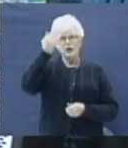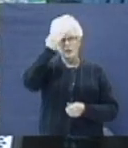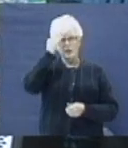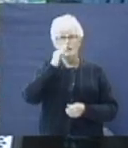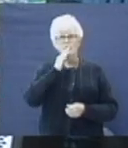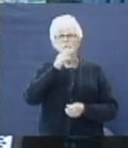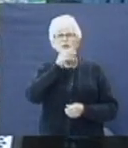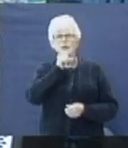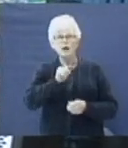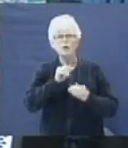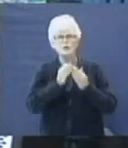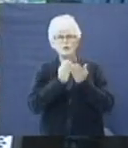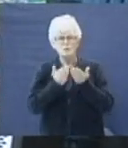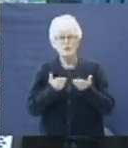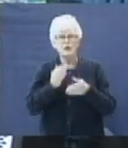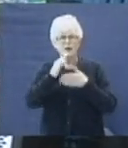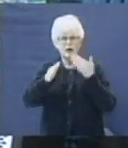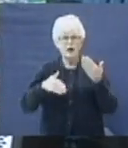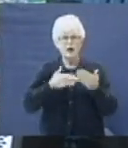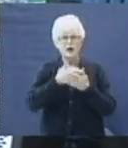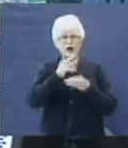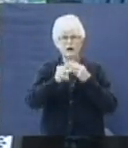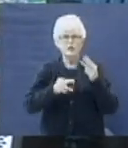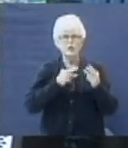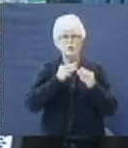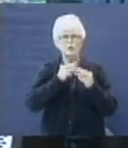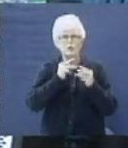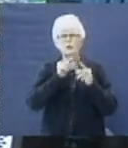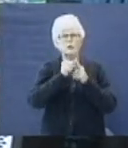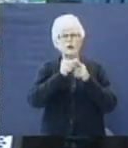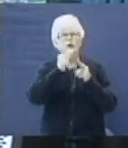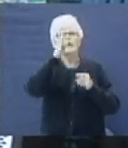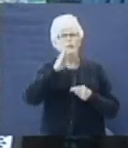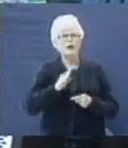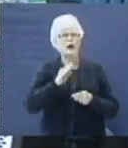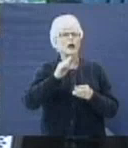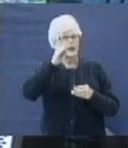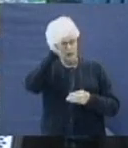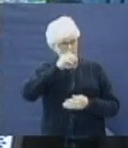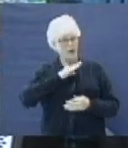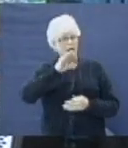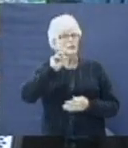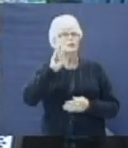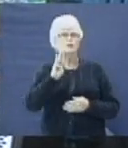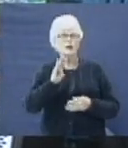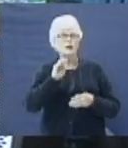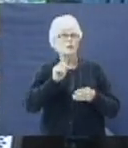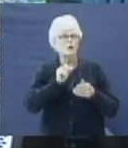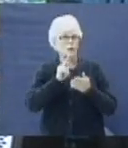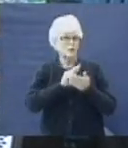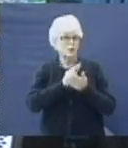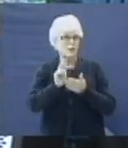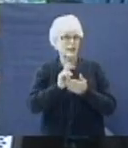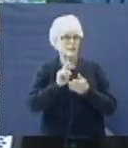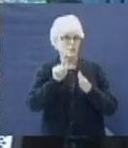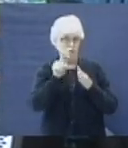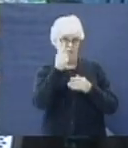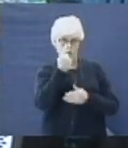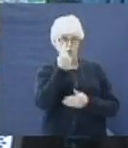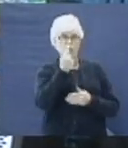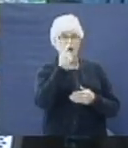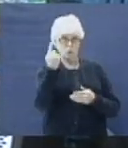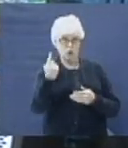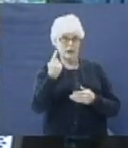be the oldest book in all of the Word of God. This man, Job, was a righteous man. He was a holy